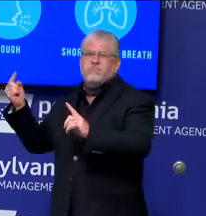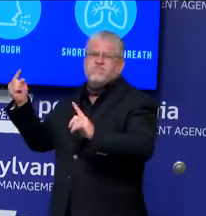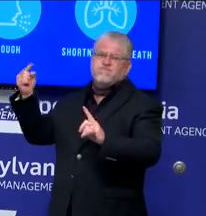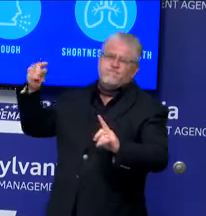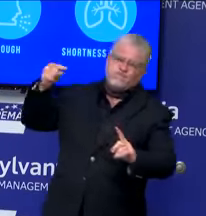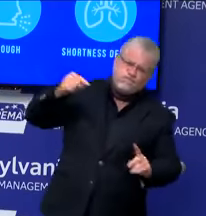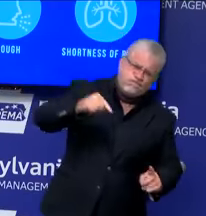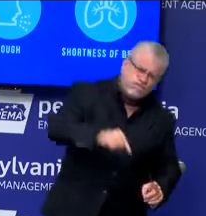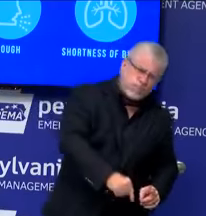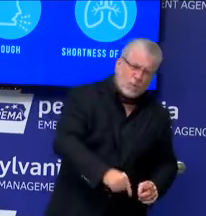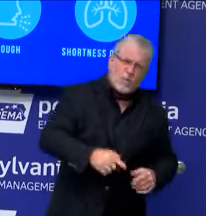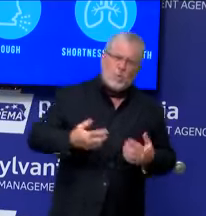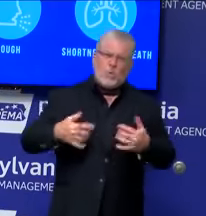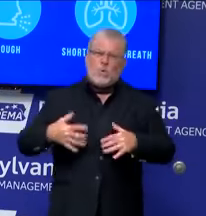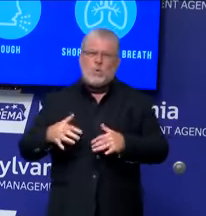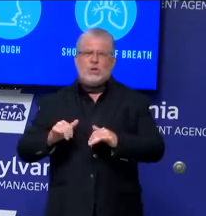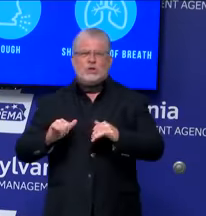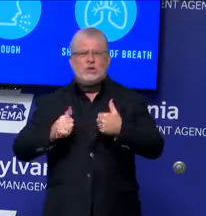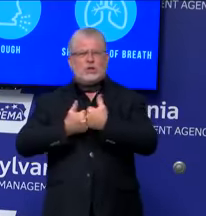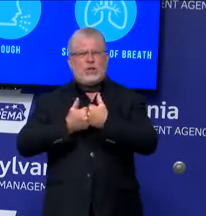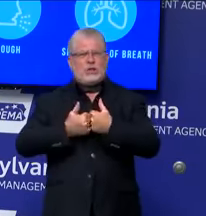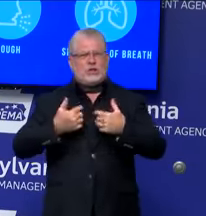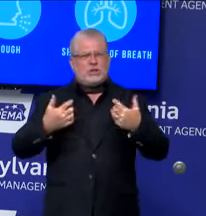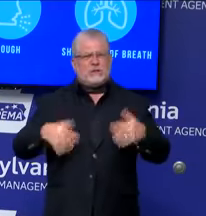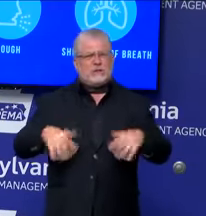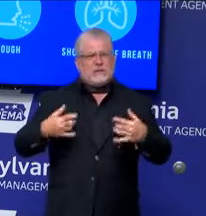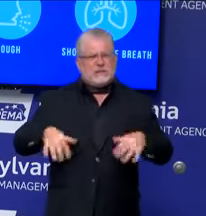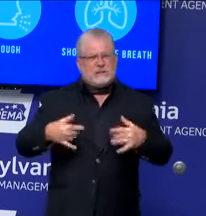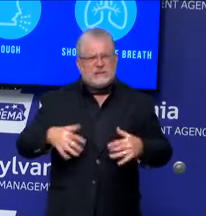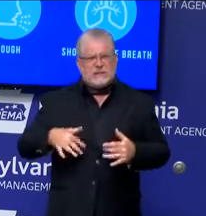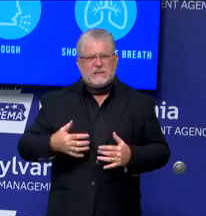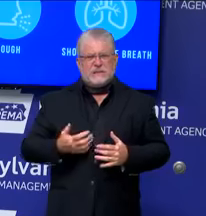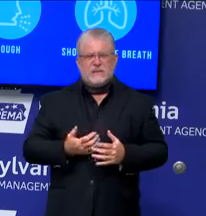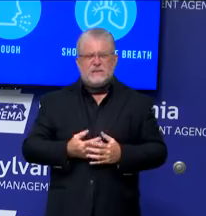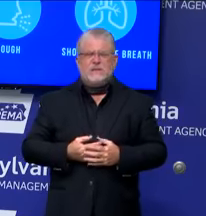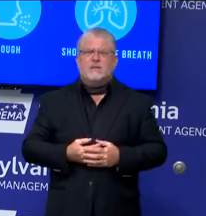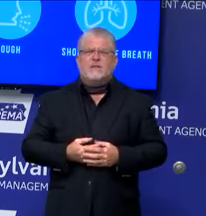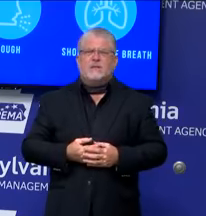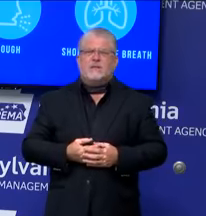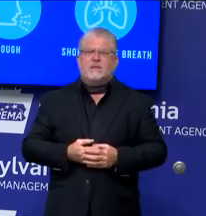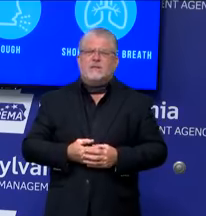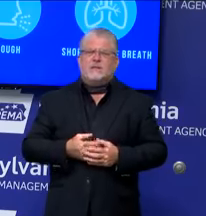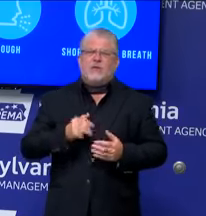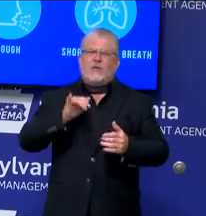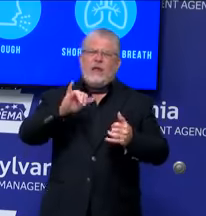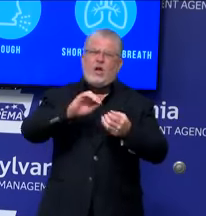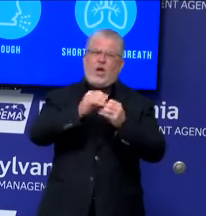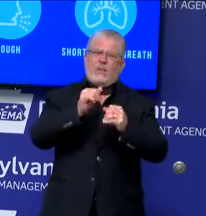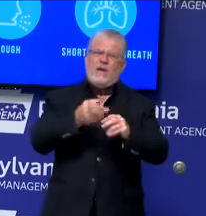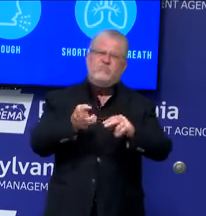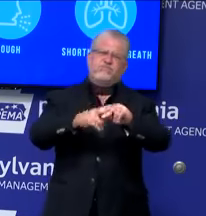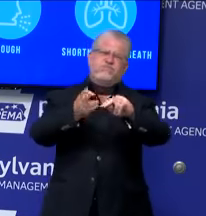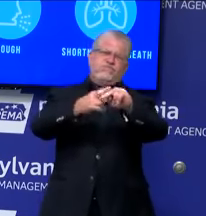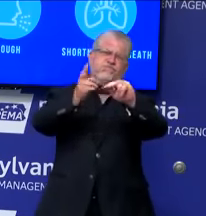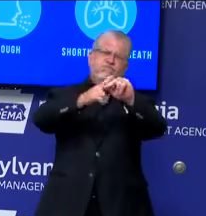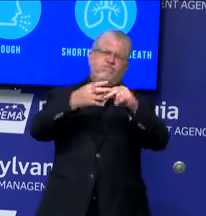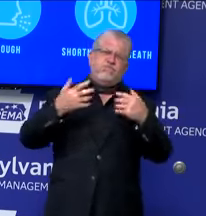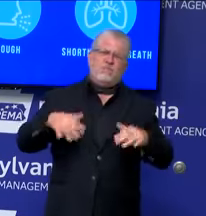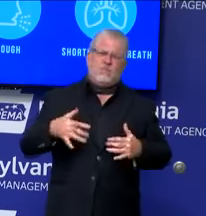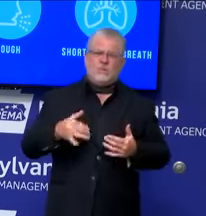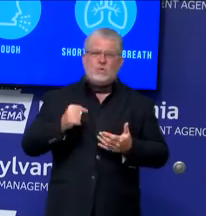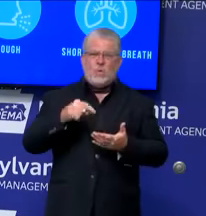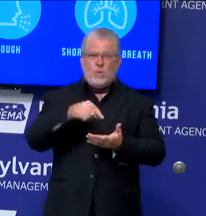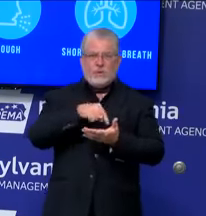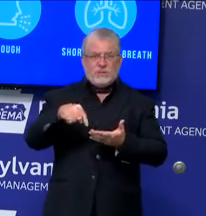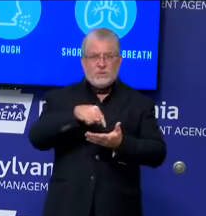has been challenged in terms of a rising incidence of COVID-19 in terms of new cases. Now, this week that has stabilized,